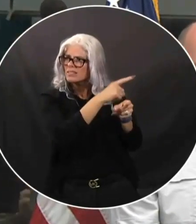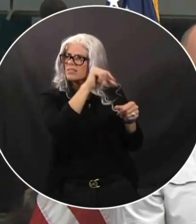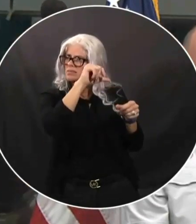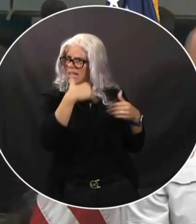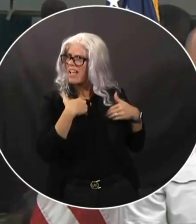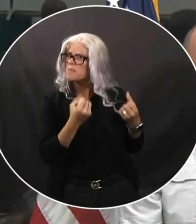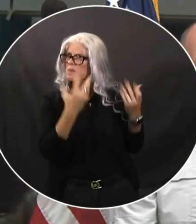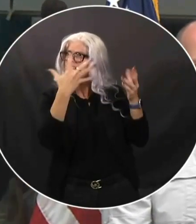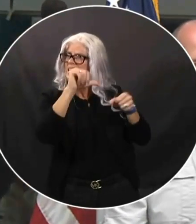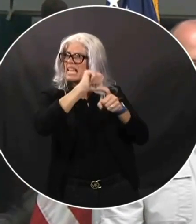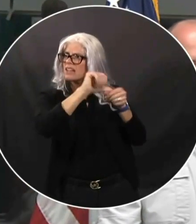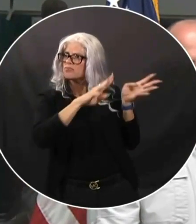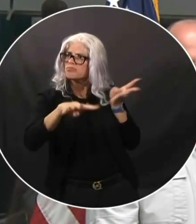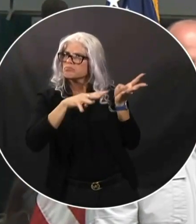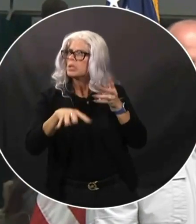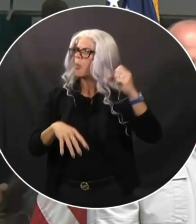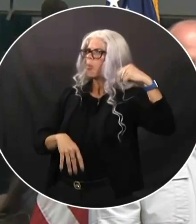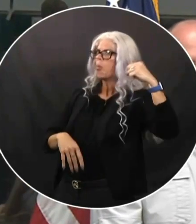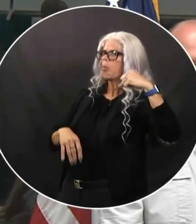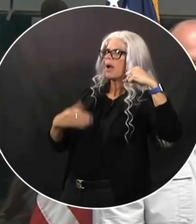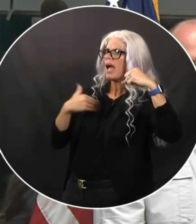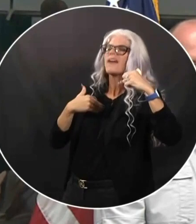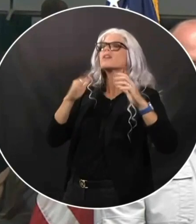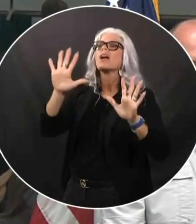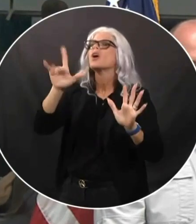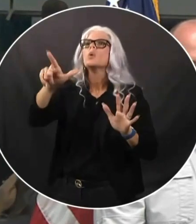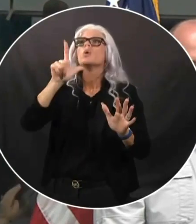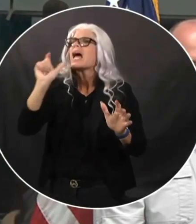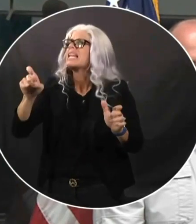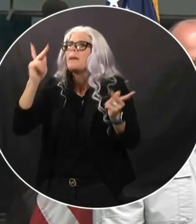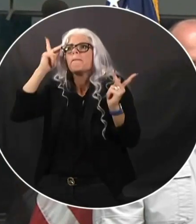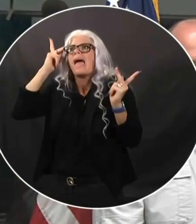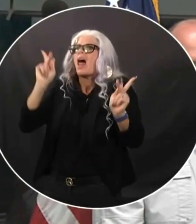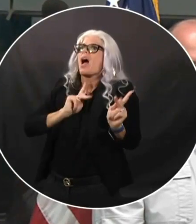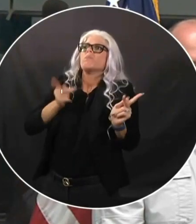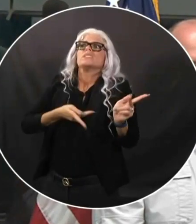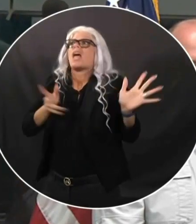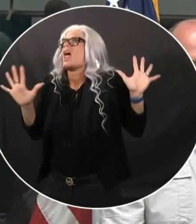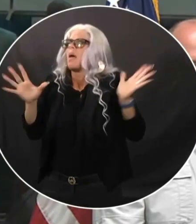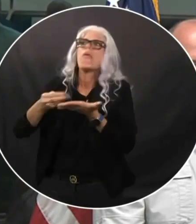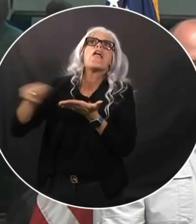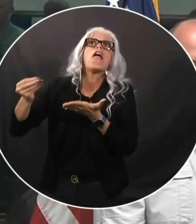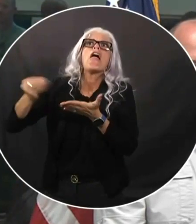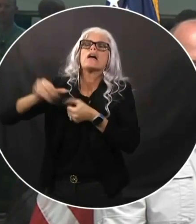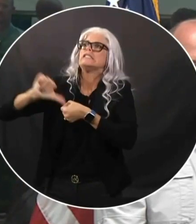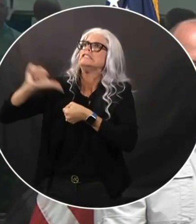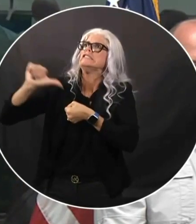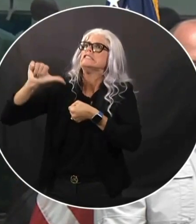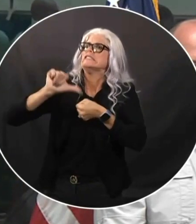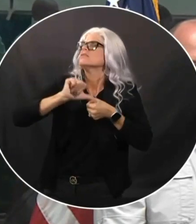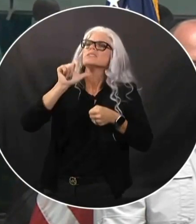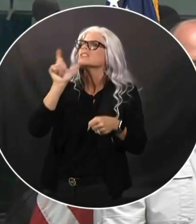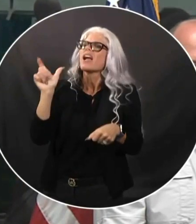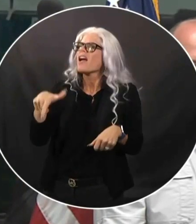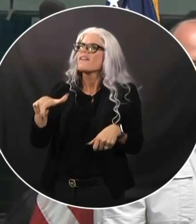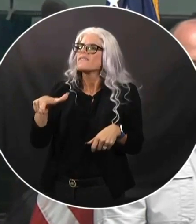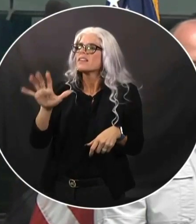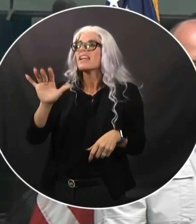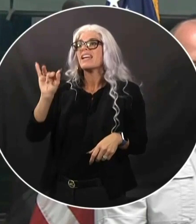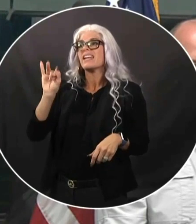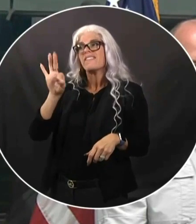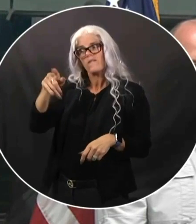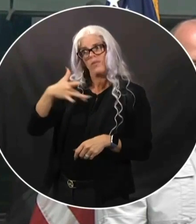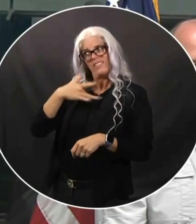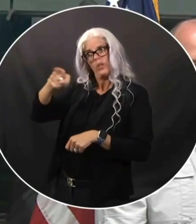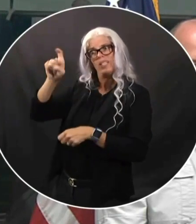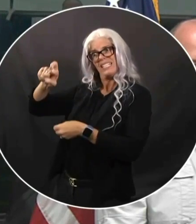in good order. There's no need to panic by fuel. Obviously, you need fuel. Fill up your tank. Some people have